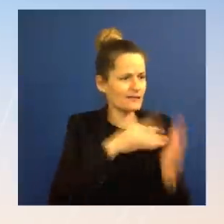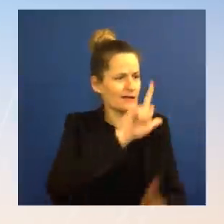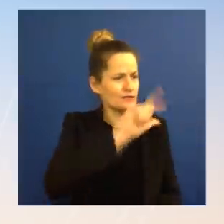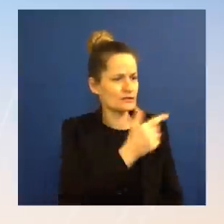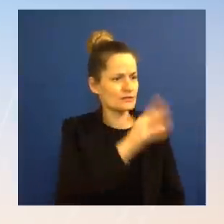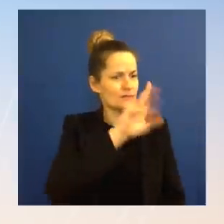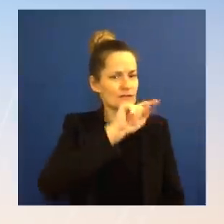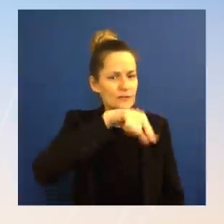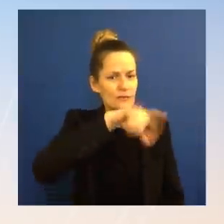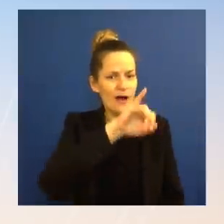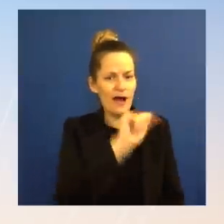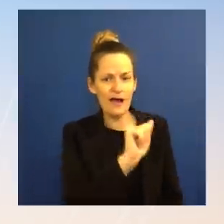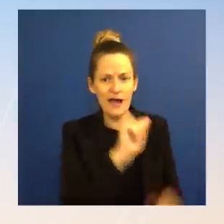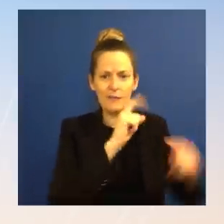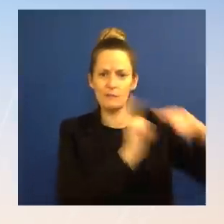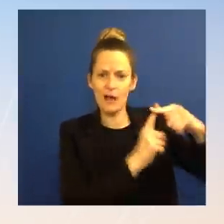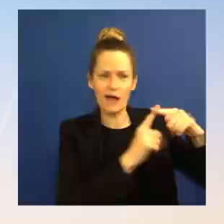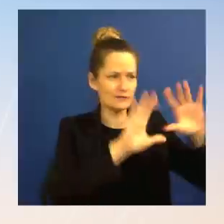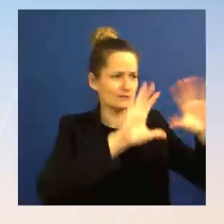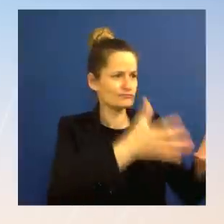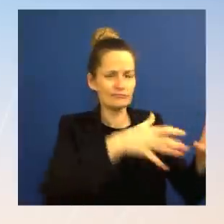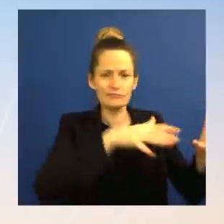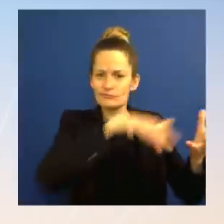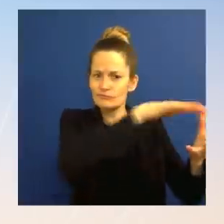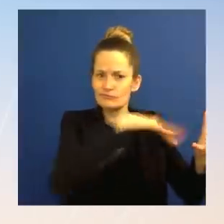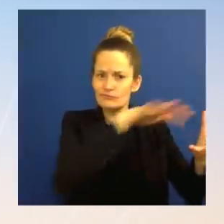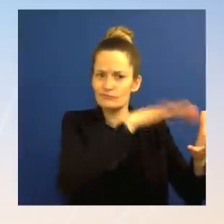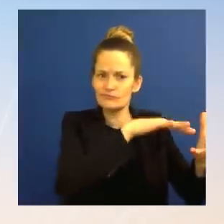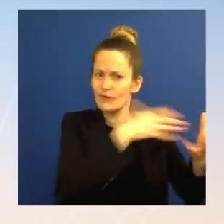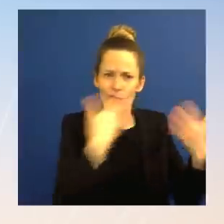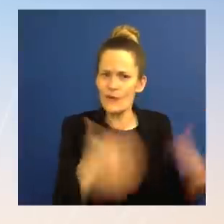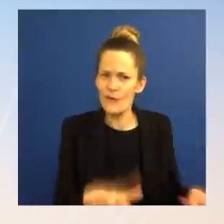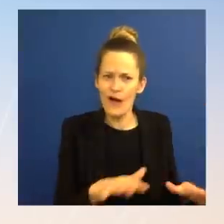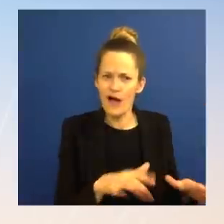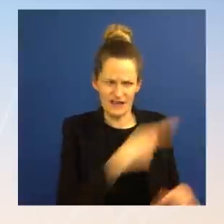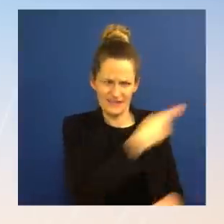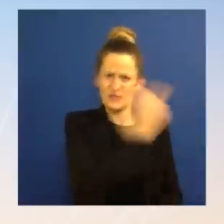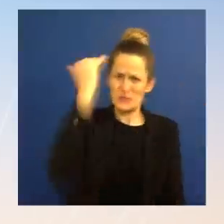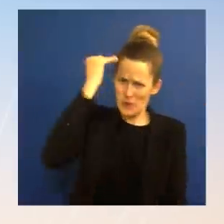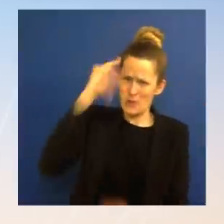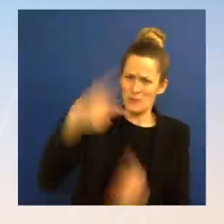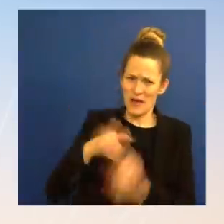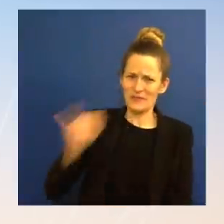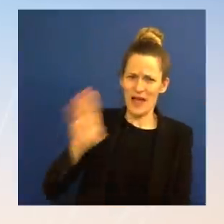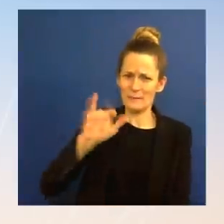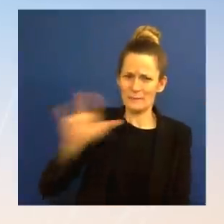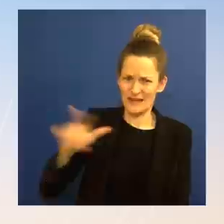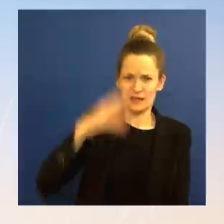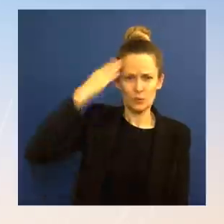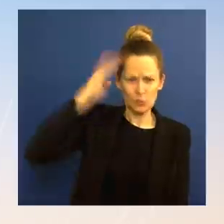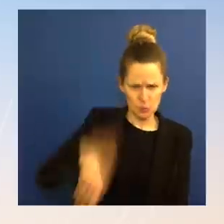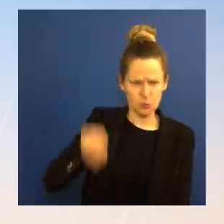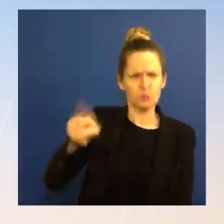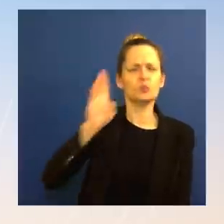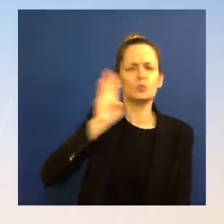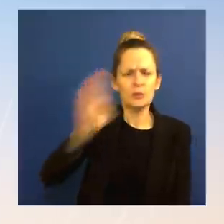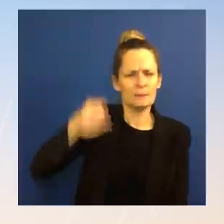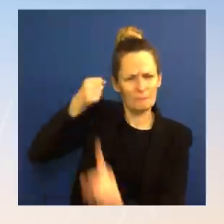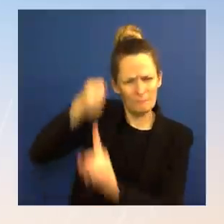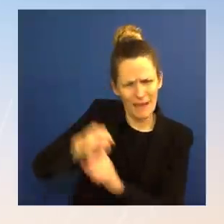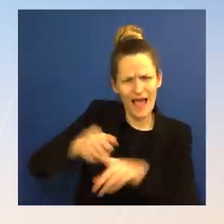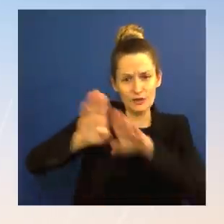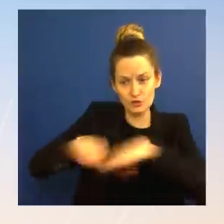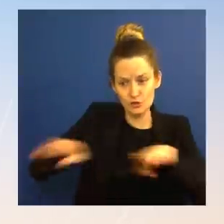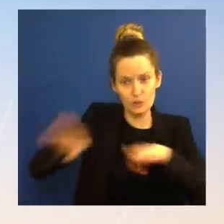misinformed, hateful policies and impact children. So that's the question. I hope maybe you can pose that to some of the